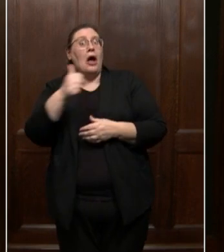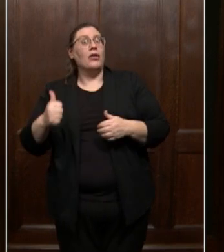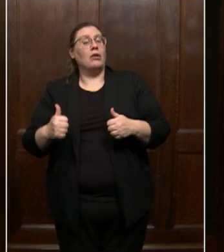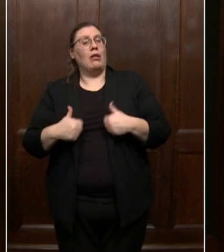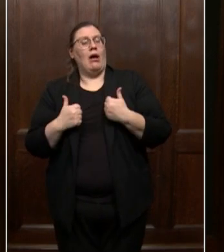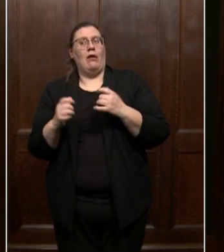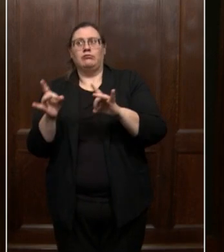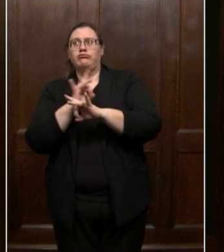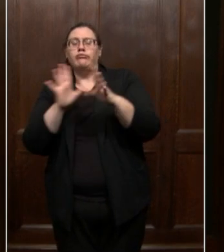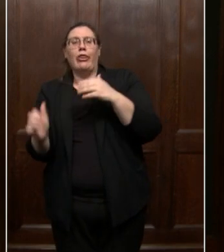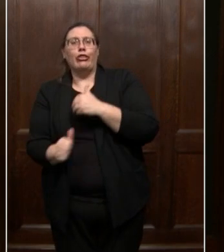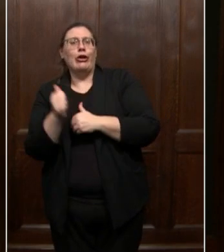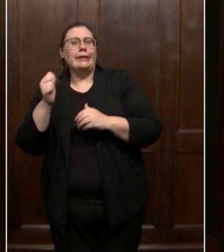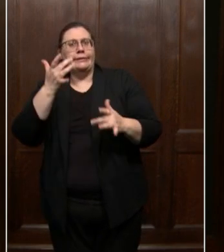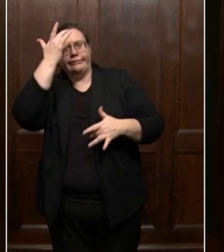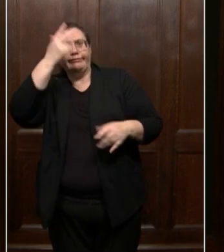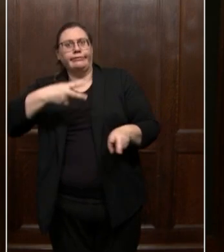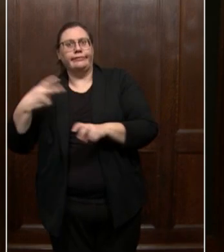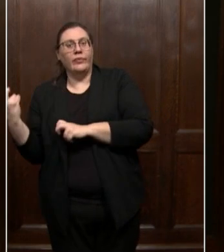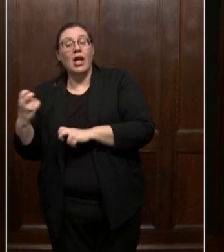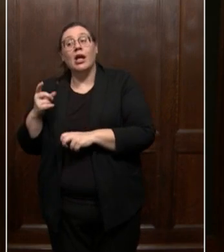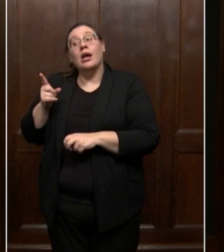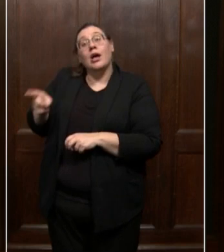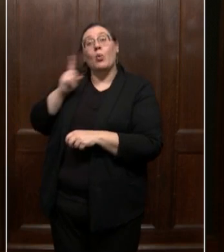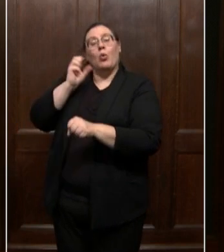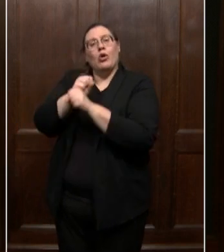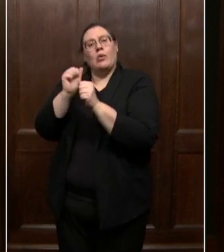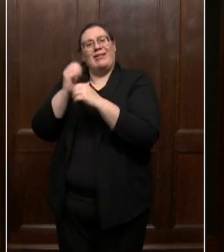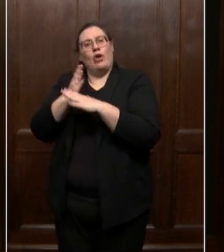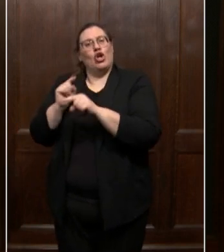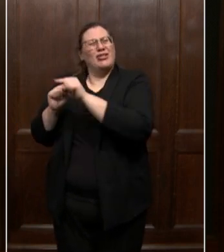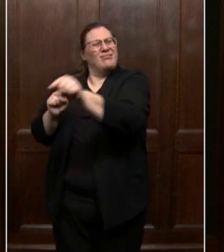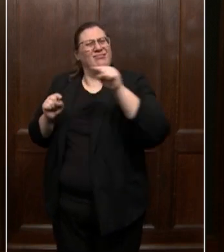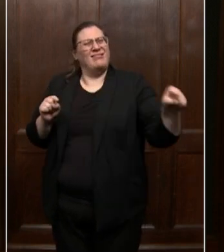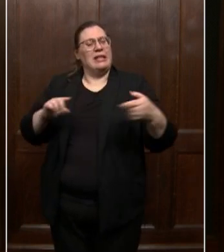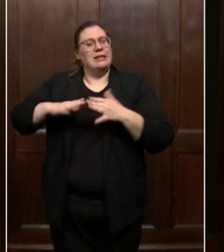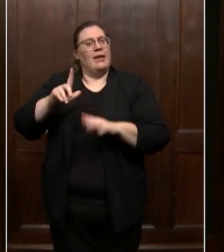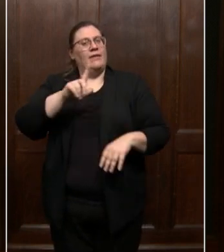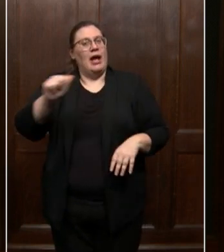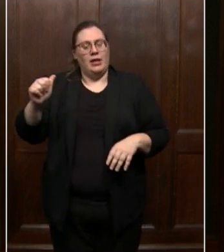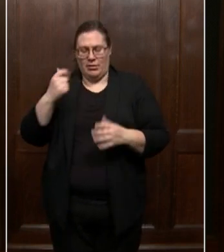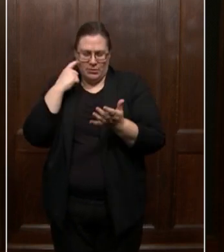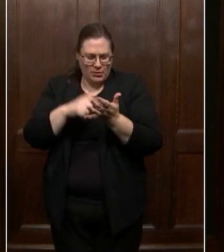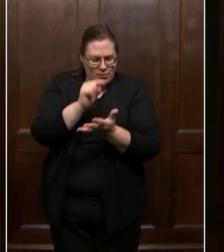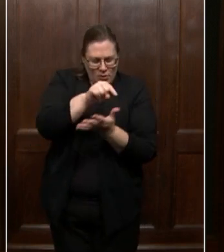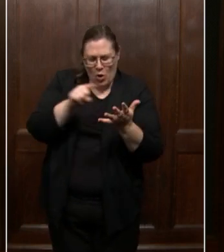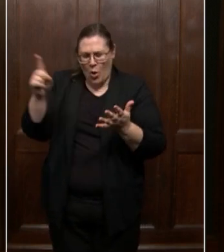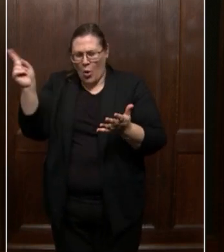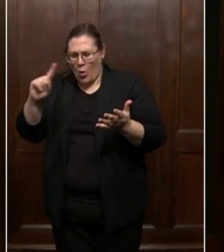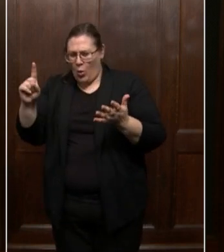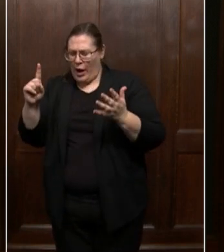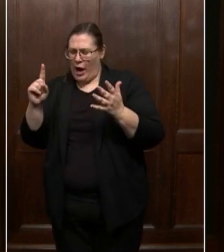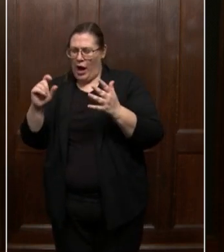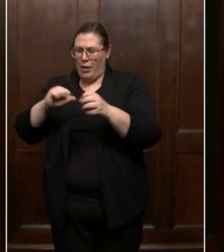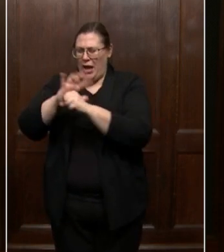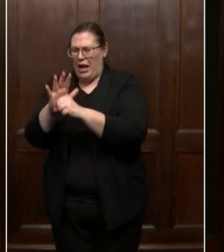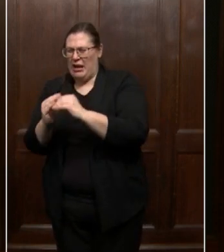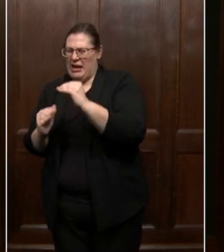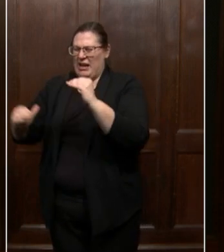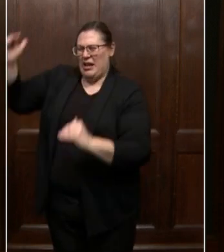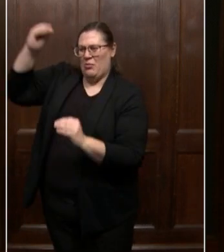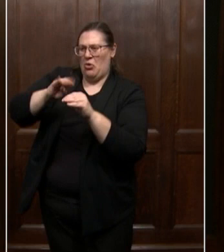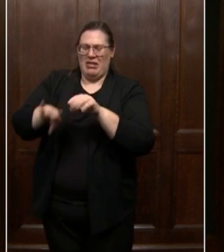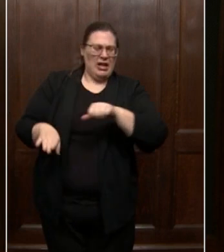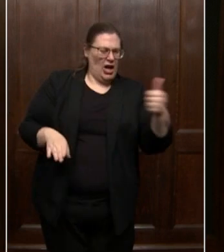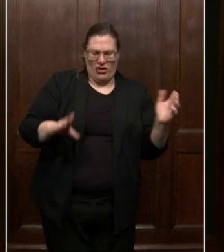illnesses. And she'll also work with partners throughout the city to identify where the impact of this pandemic is unequal, to listen to their